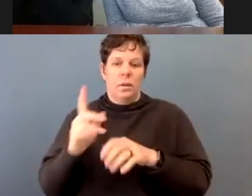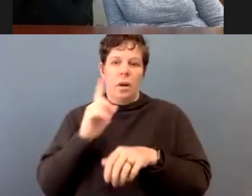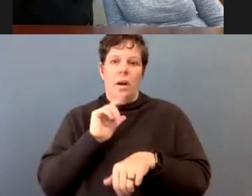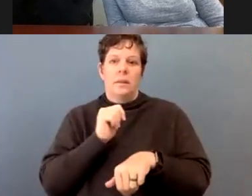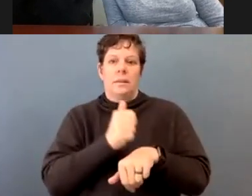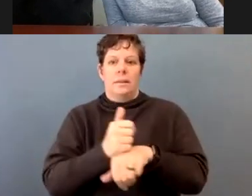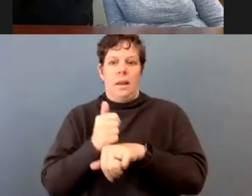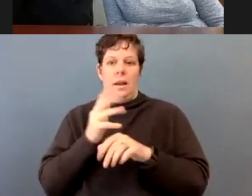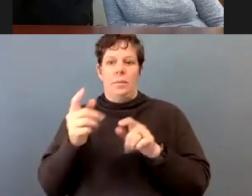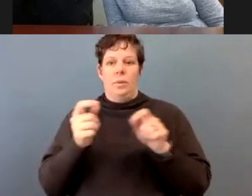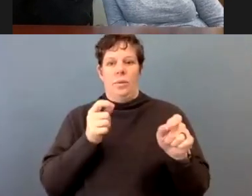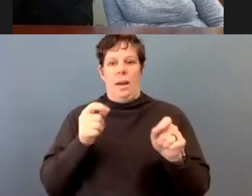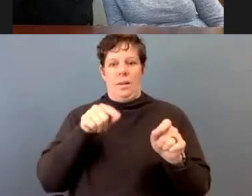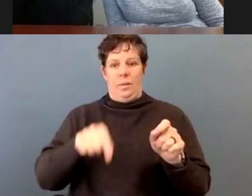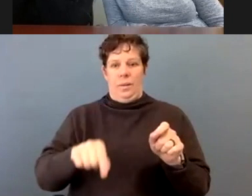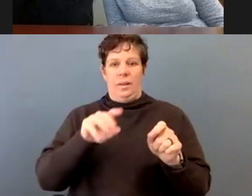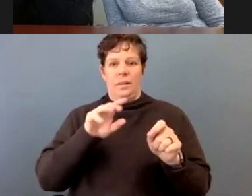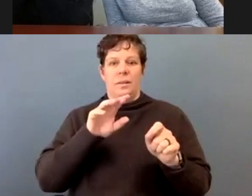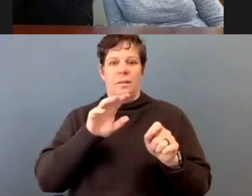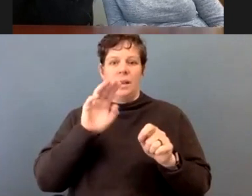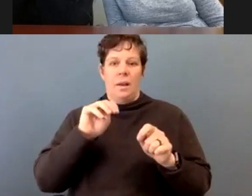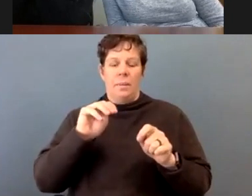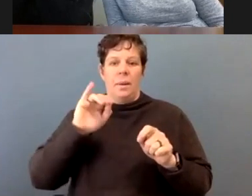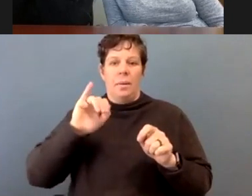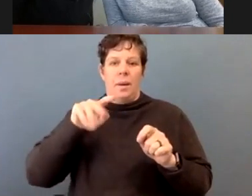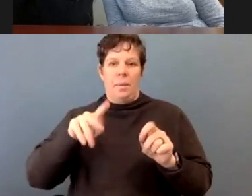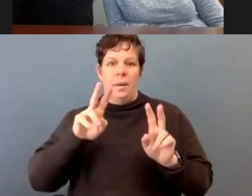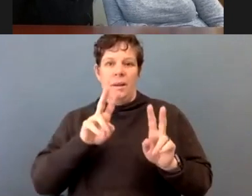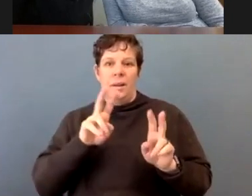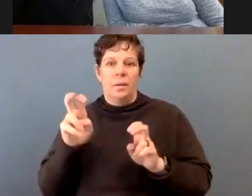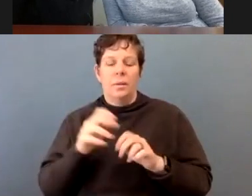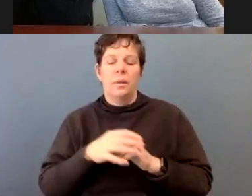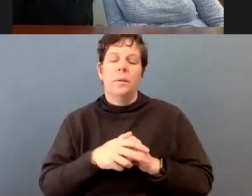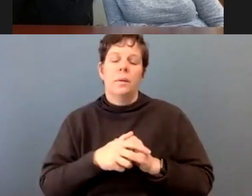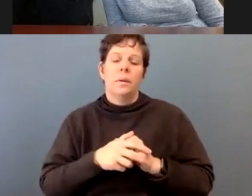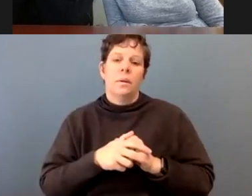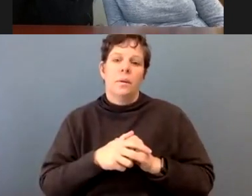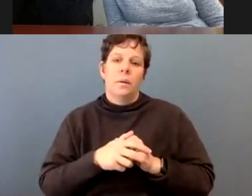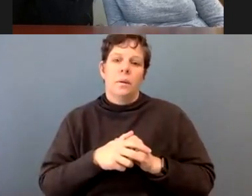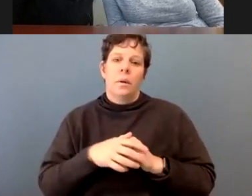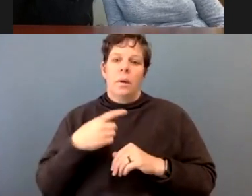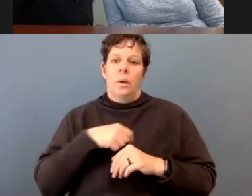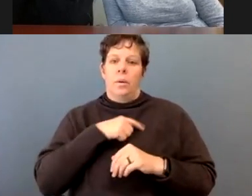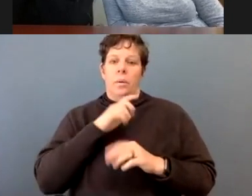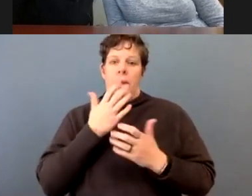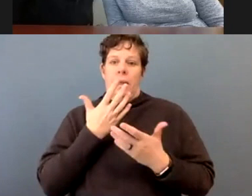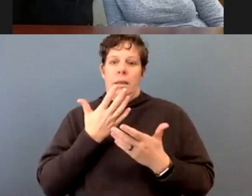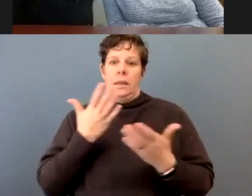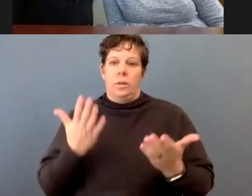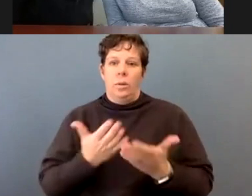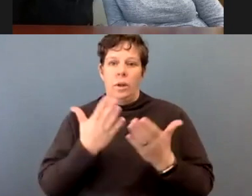deal with this matter, to promote collaboration